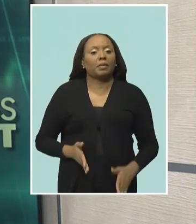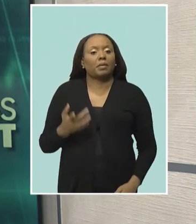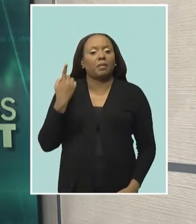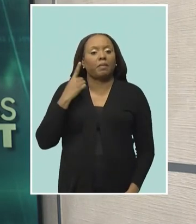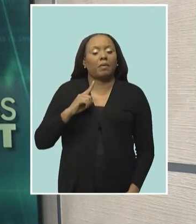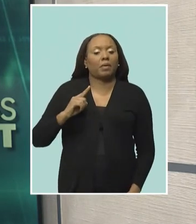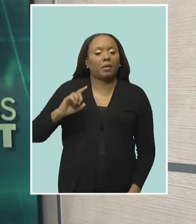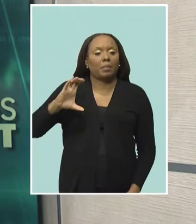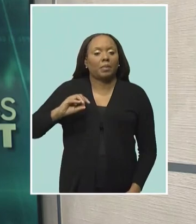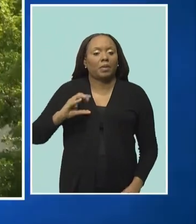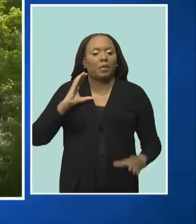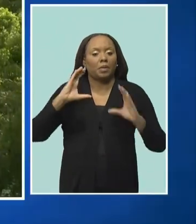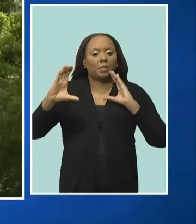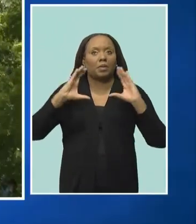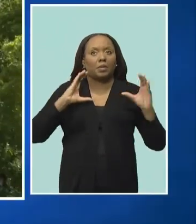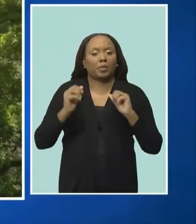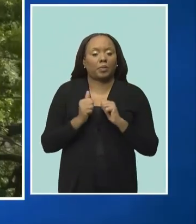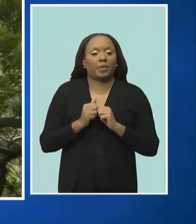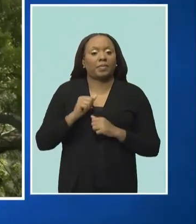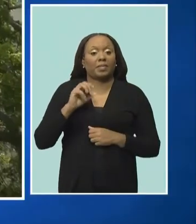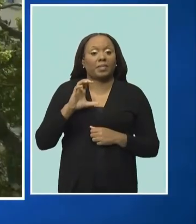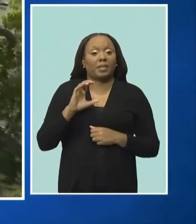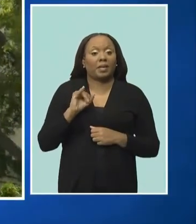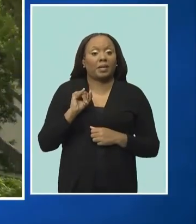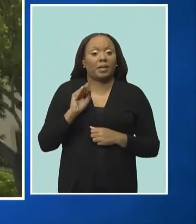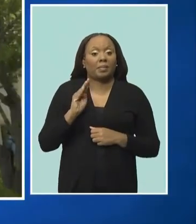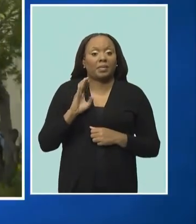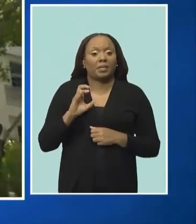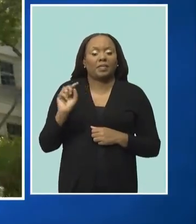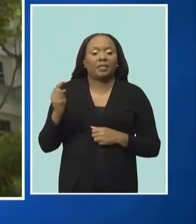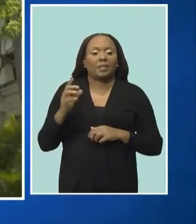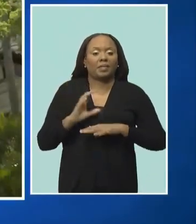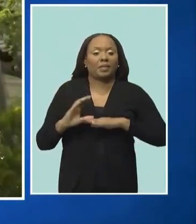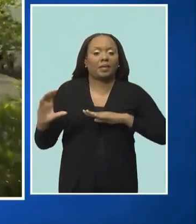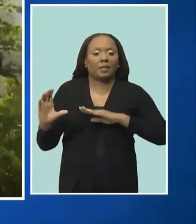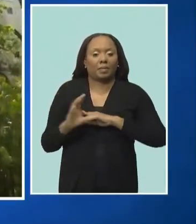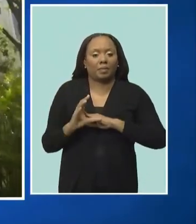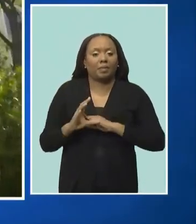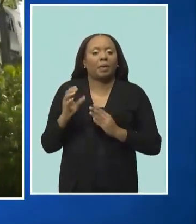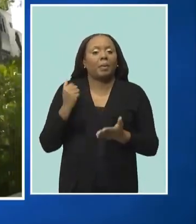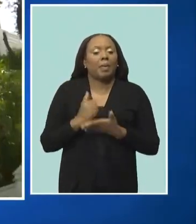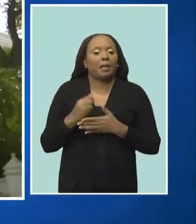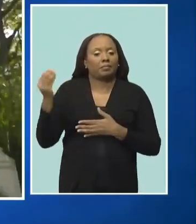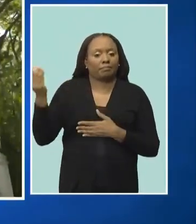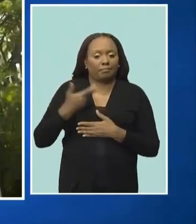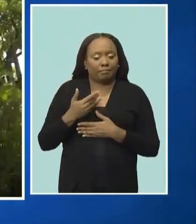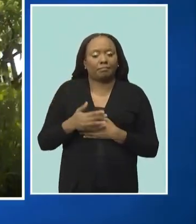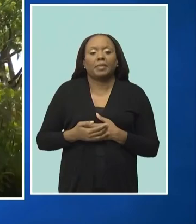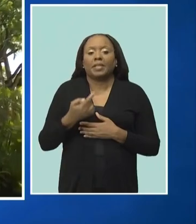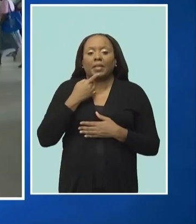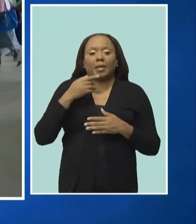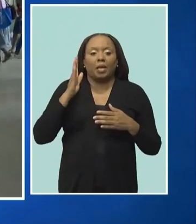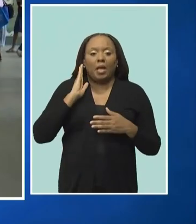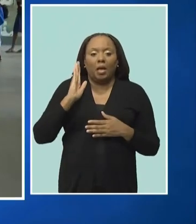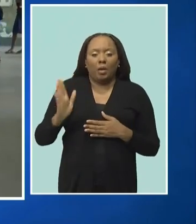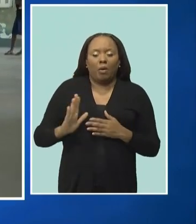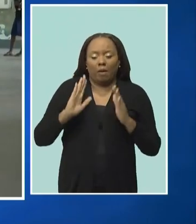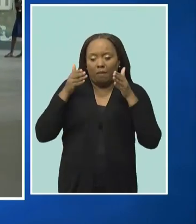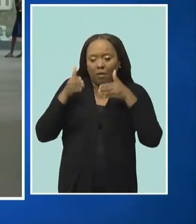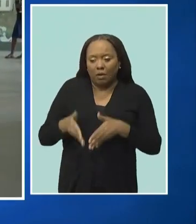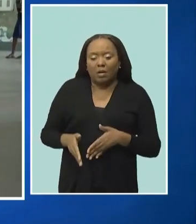Communications at the CIBC First Caribbean International Bank, Deborah King. She says the focus would be on building,